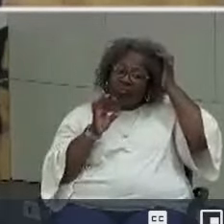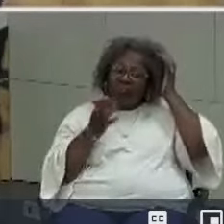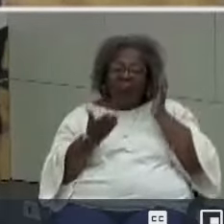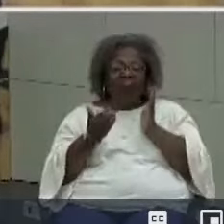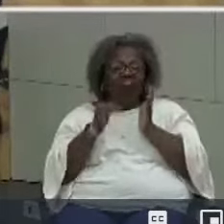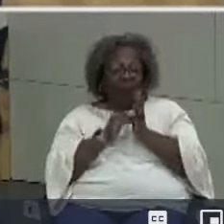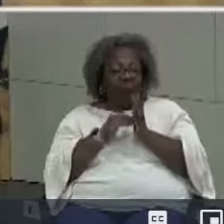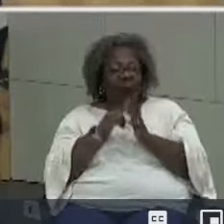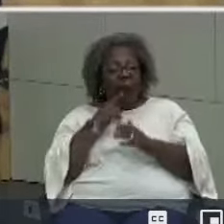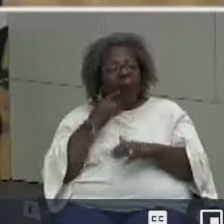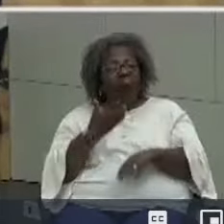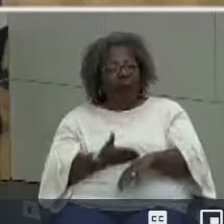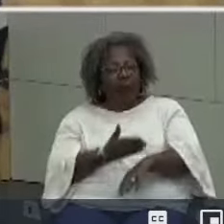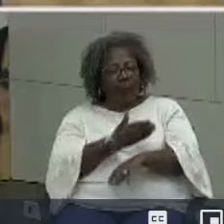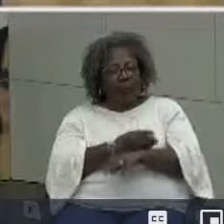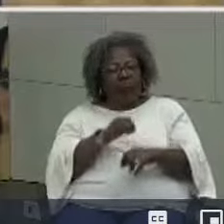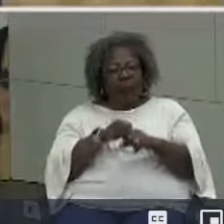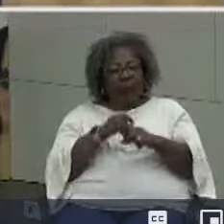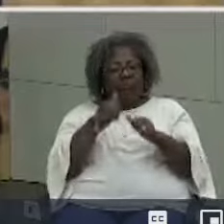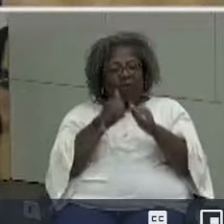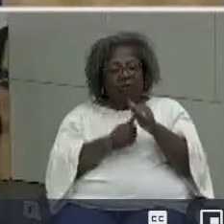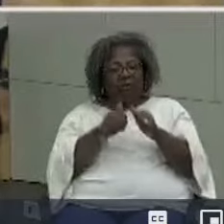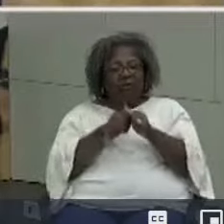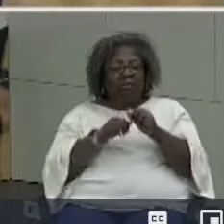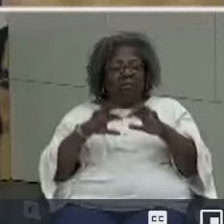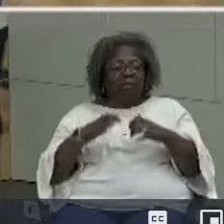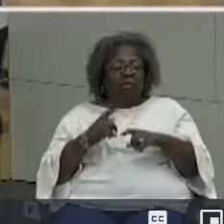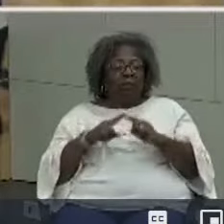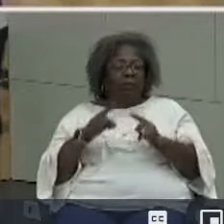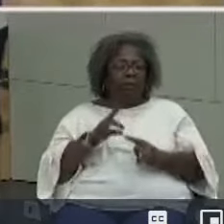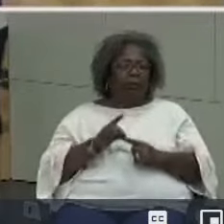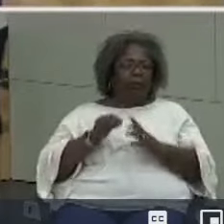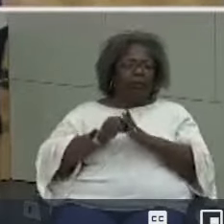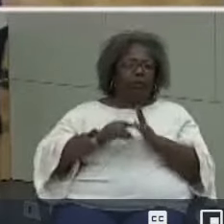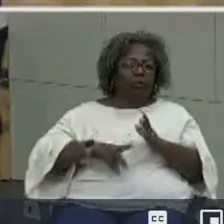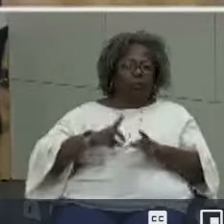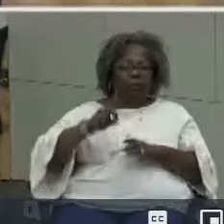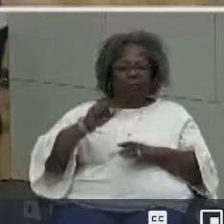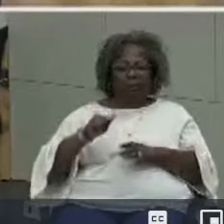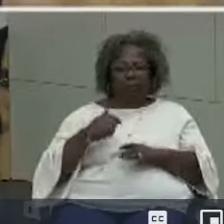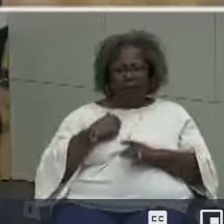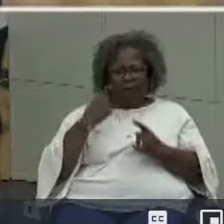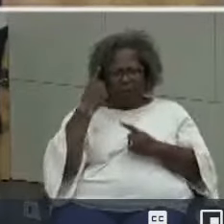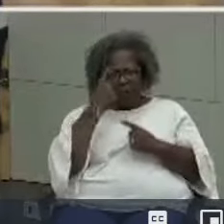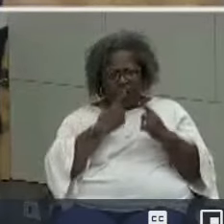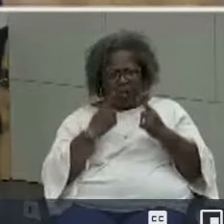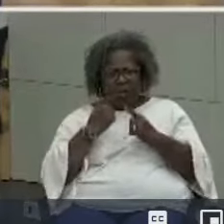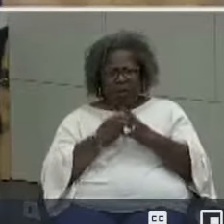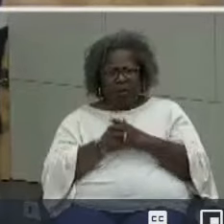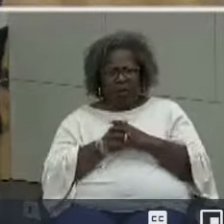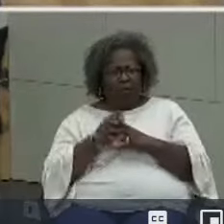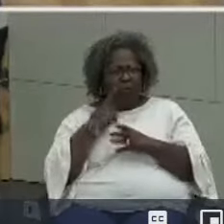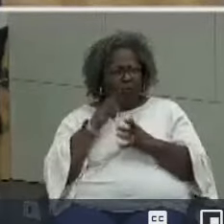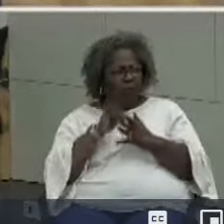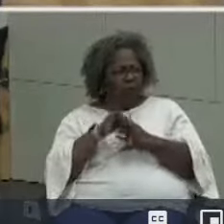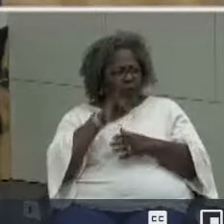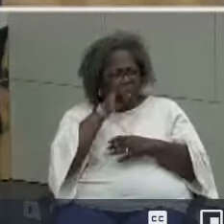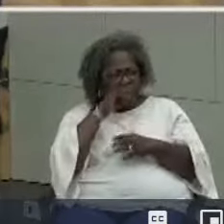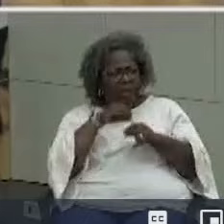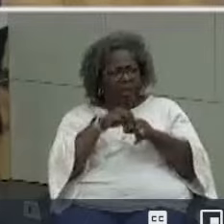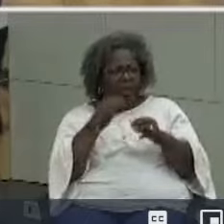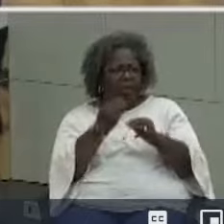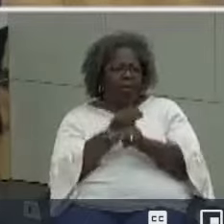progress in in every single category except for students with disabilities and I'm just wondering for those kids in